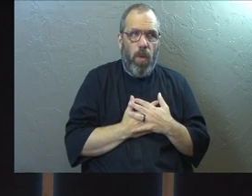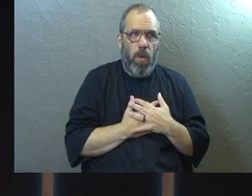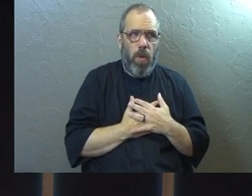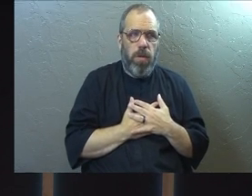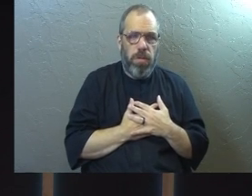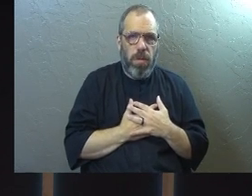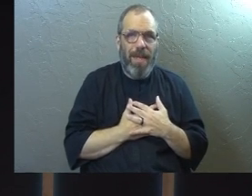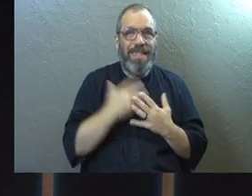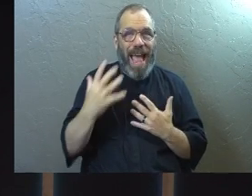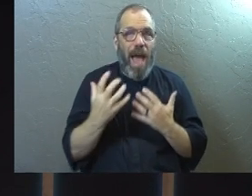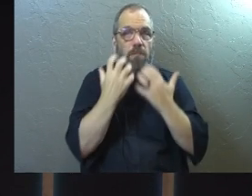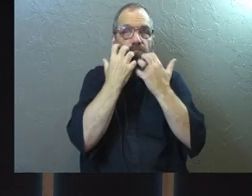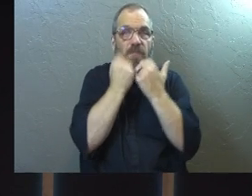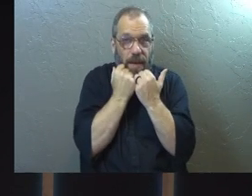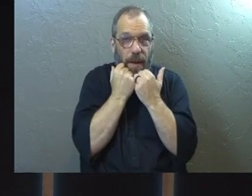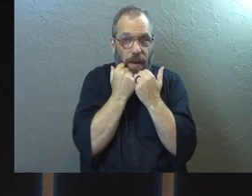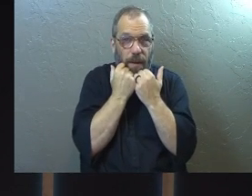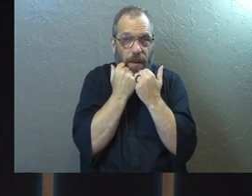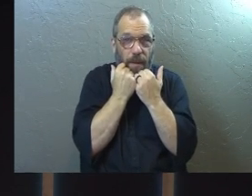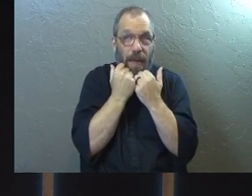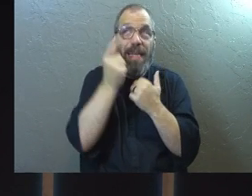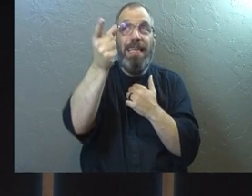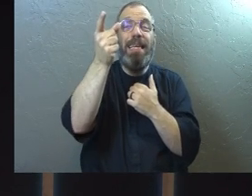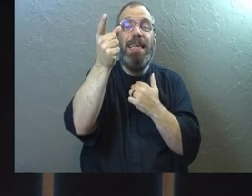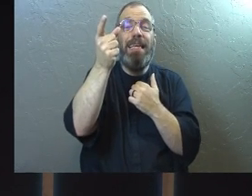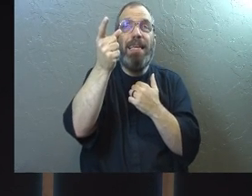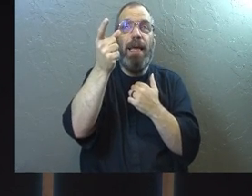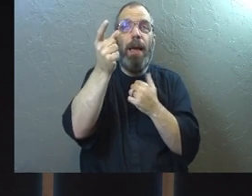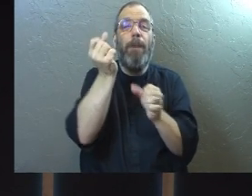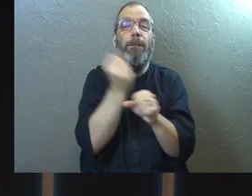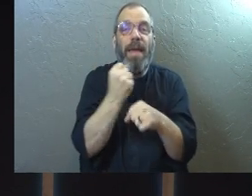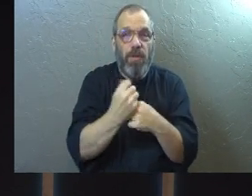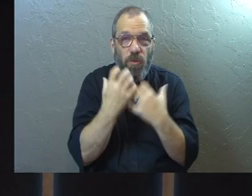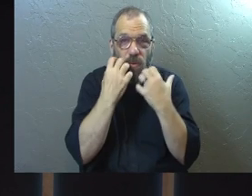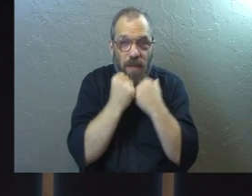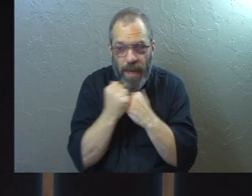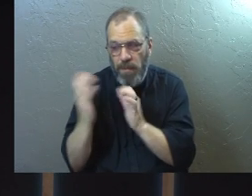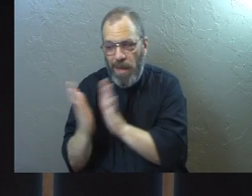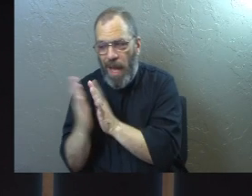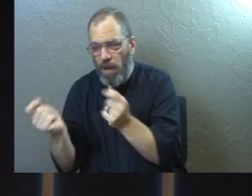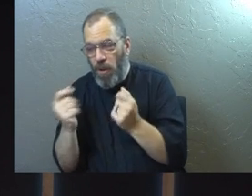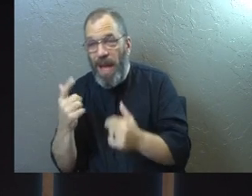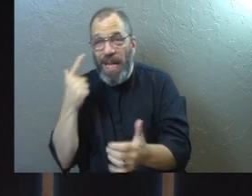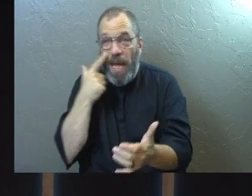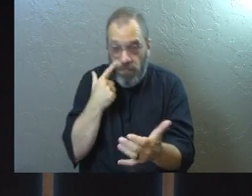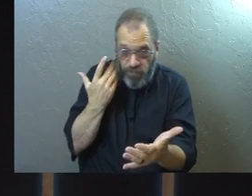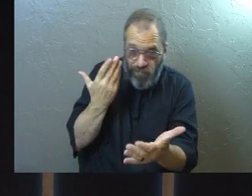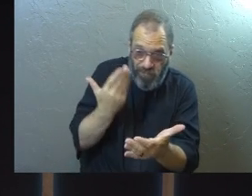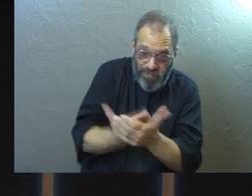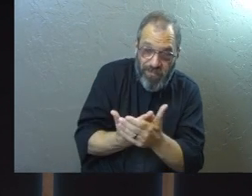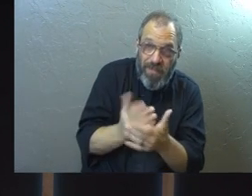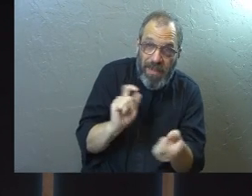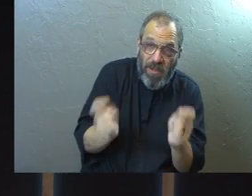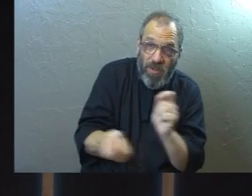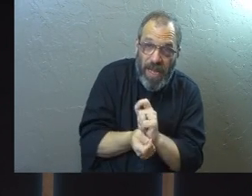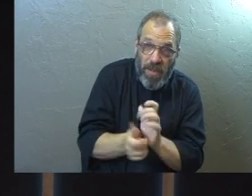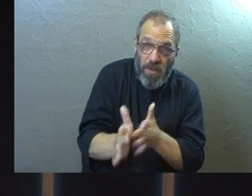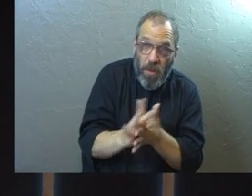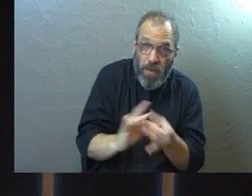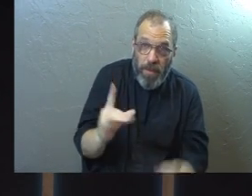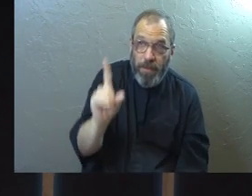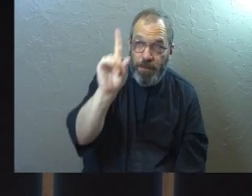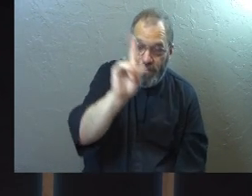you have to care. He makes you care. It's one of the evidences of the change has happened.